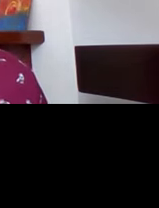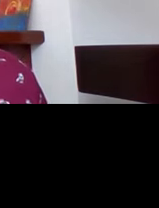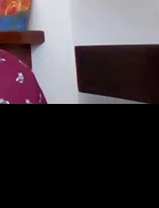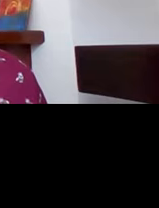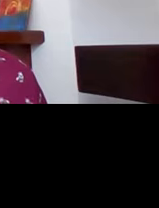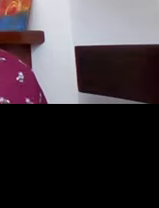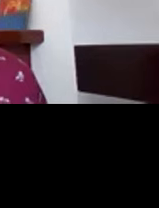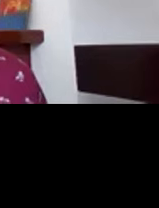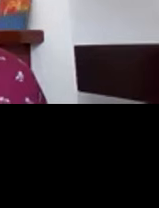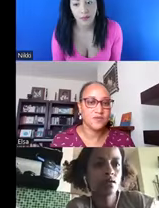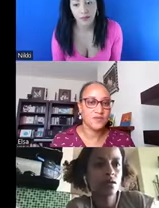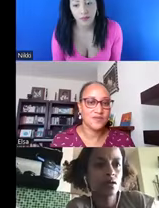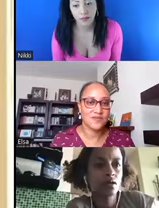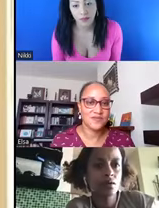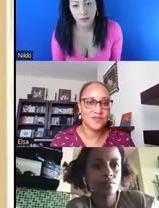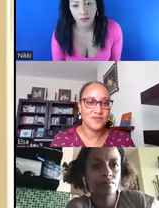Share screen.